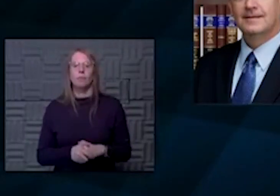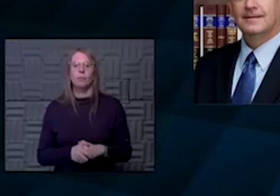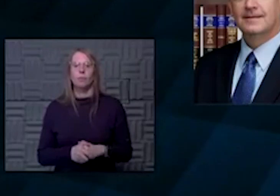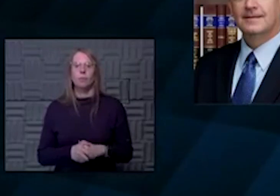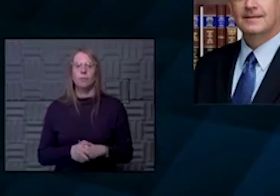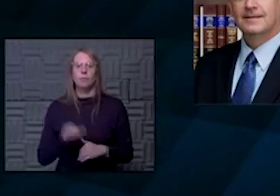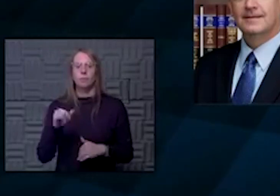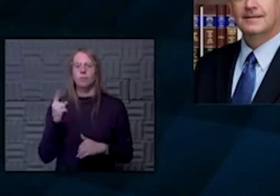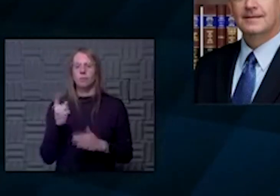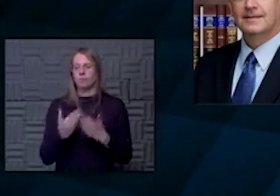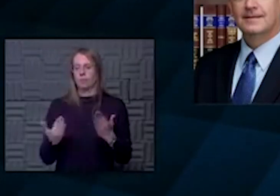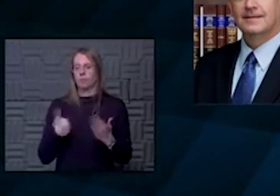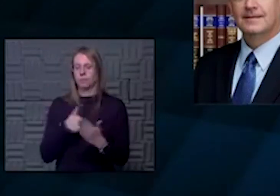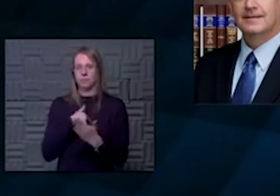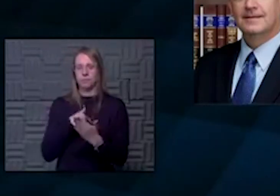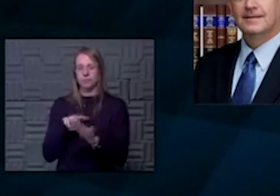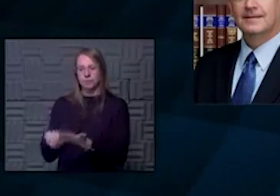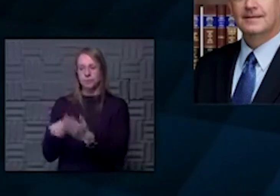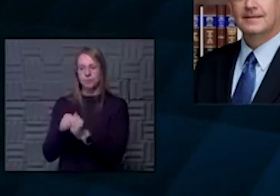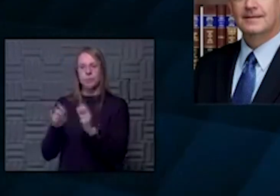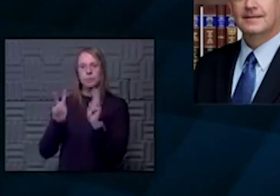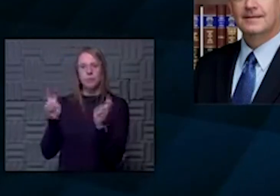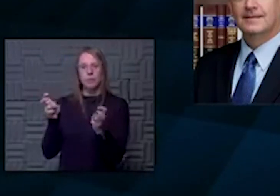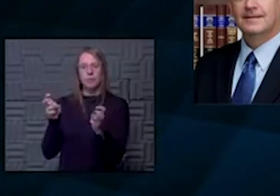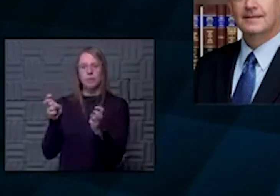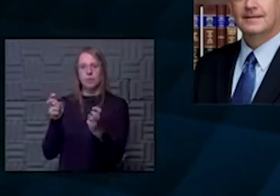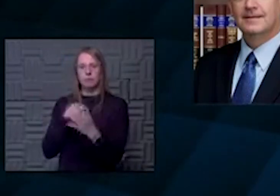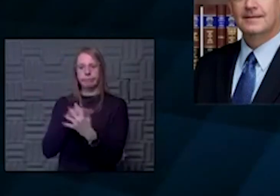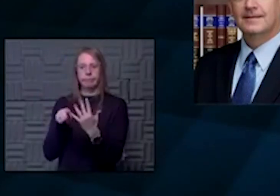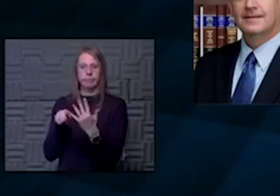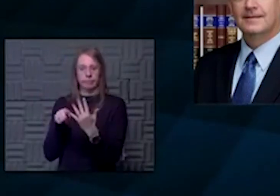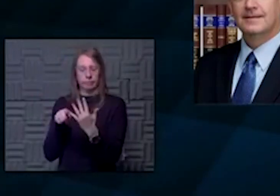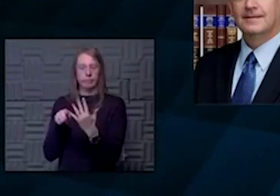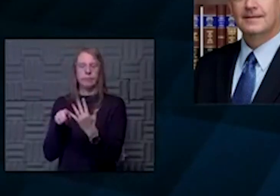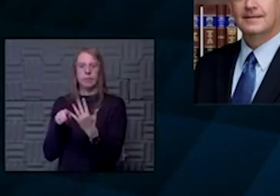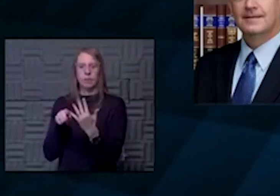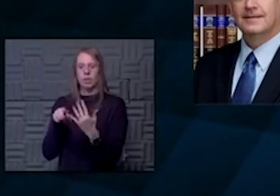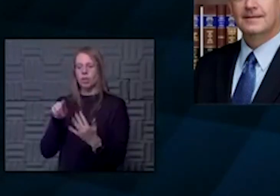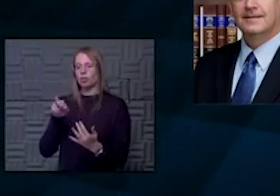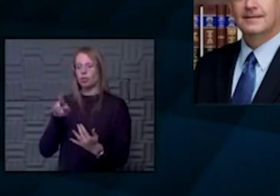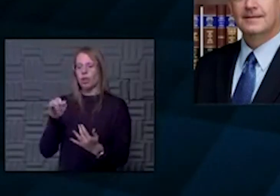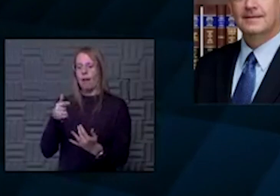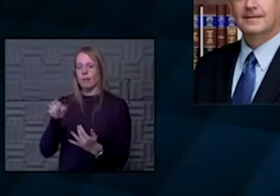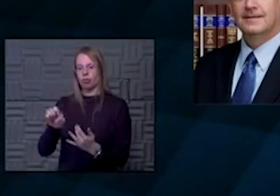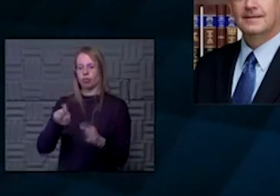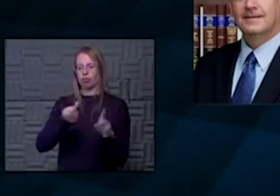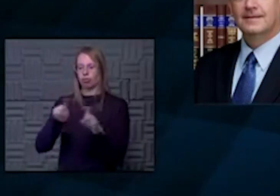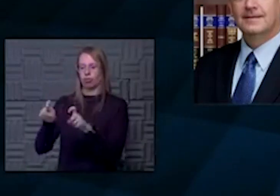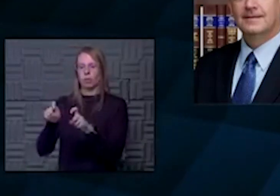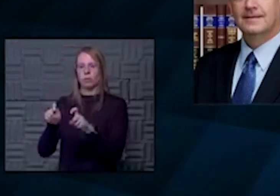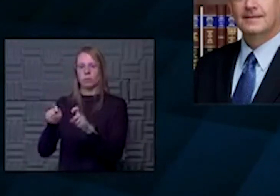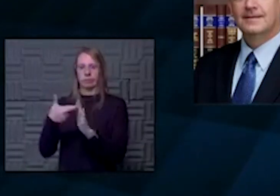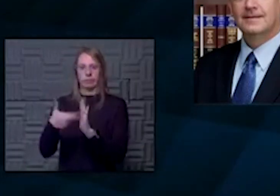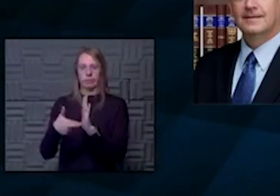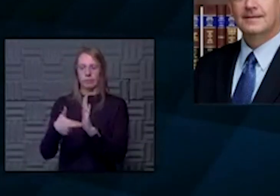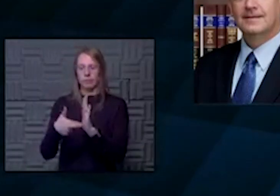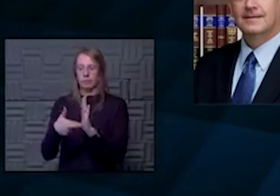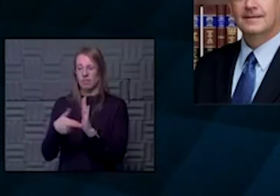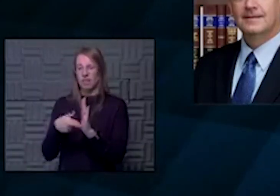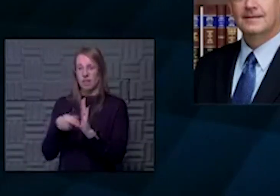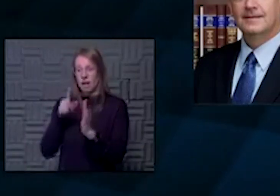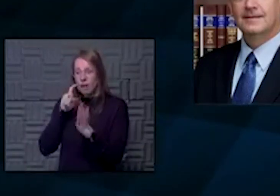subject matter experts on creating the triage protocol was identifying those who need more than just, you know,